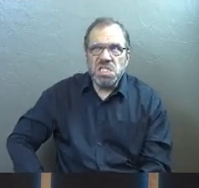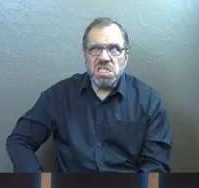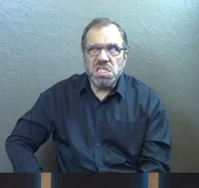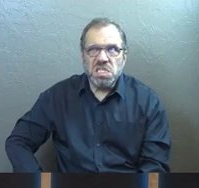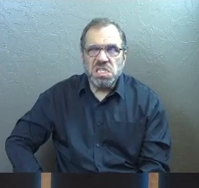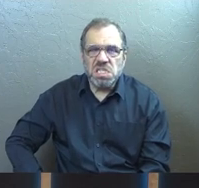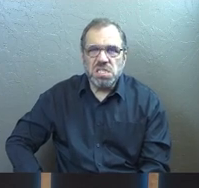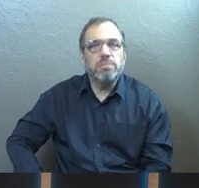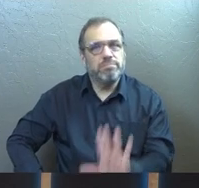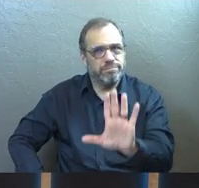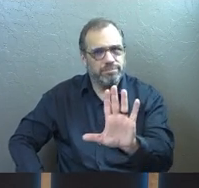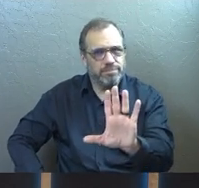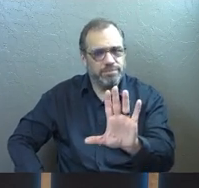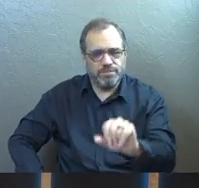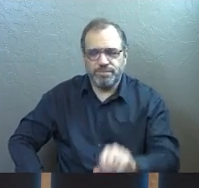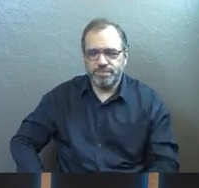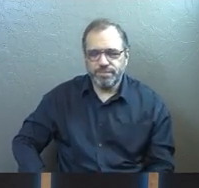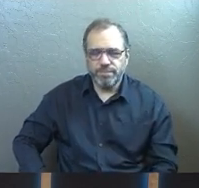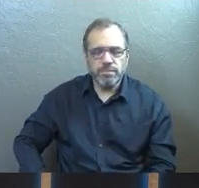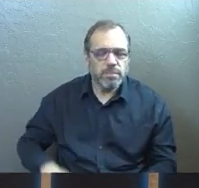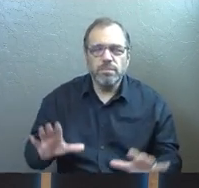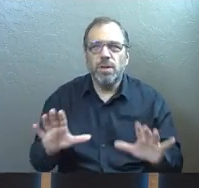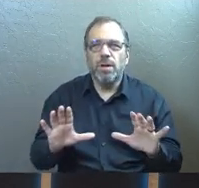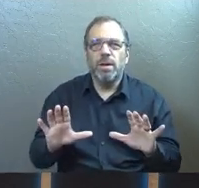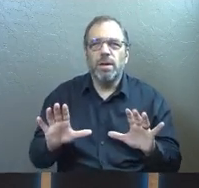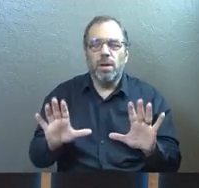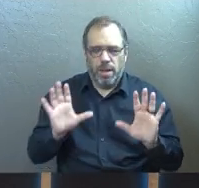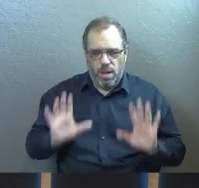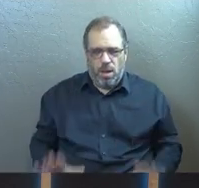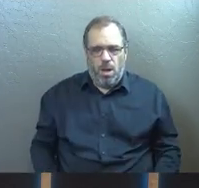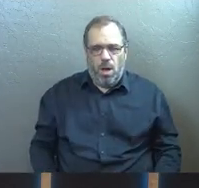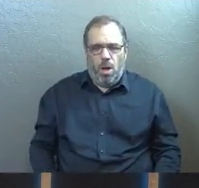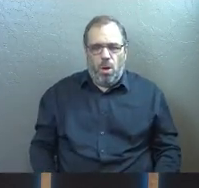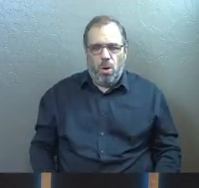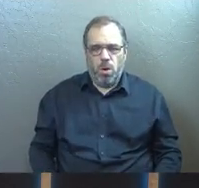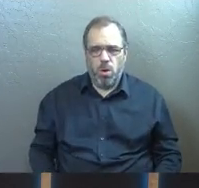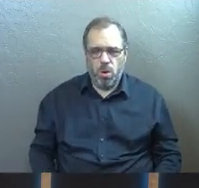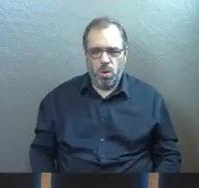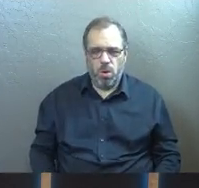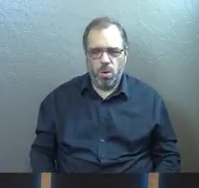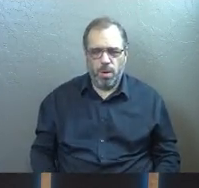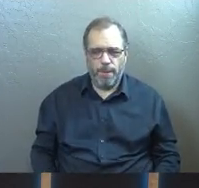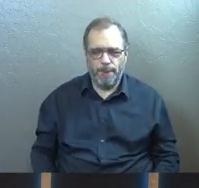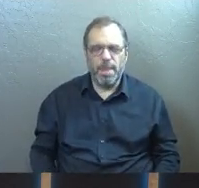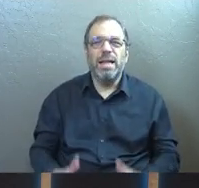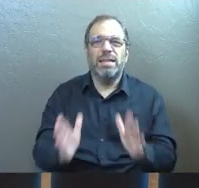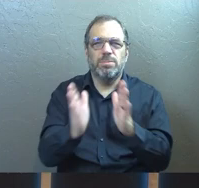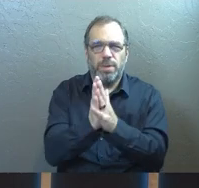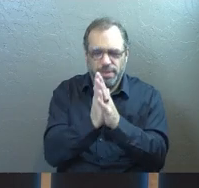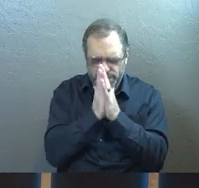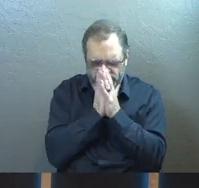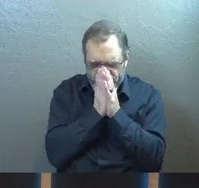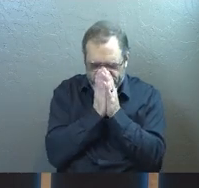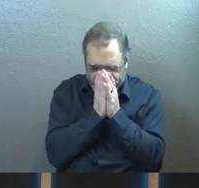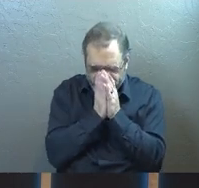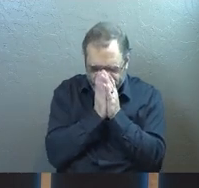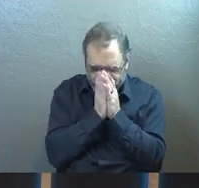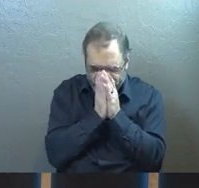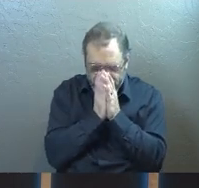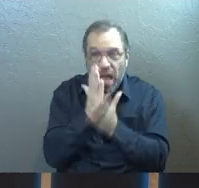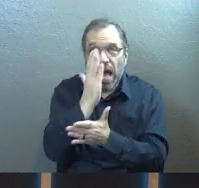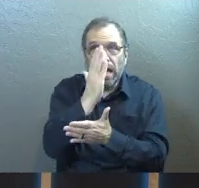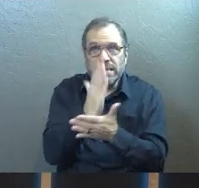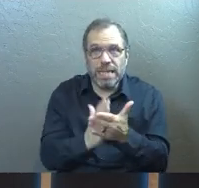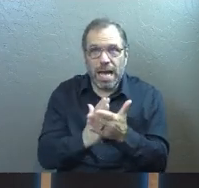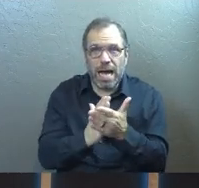Okay. Actually, let's take a beat. Let's take a breath. And let's pray. Because I think